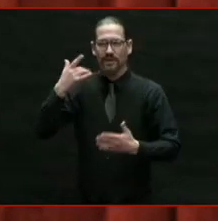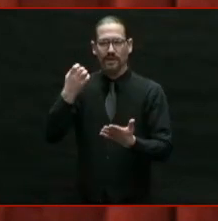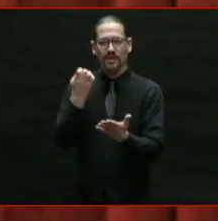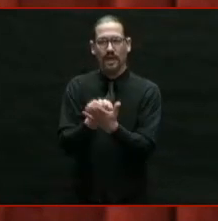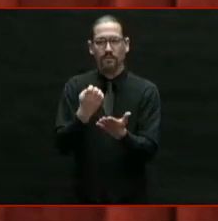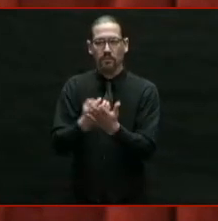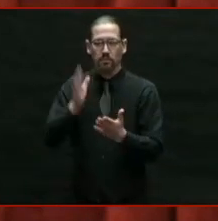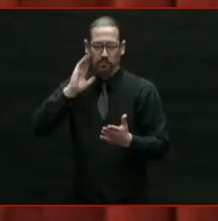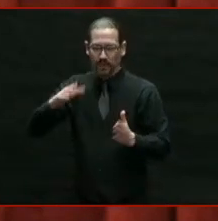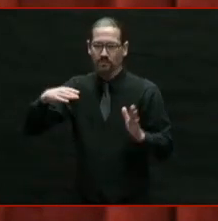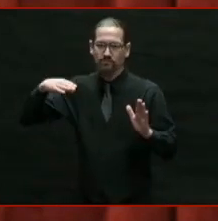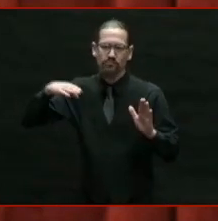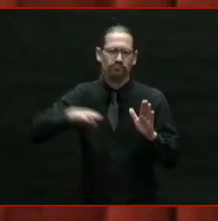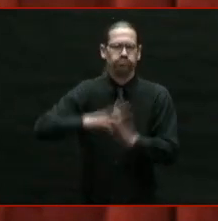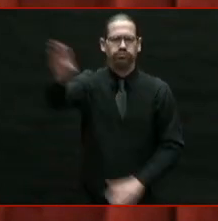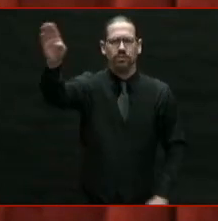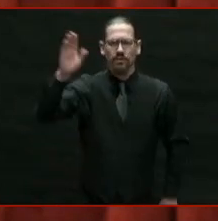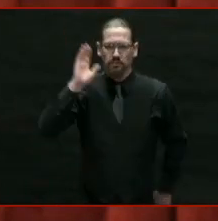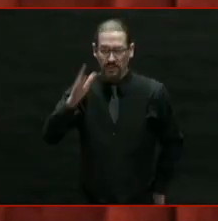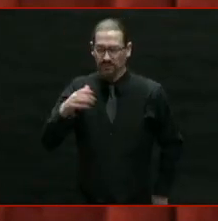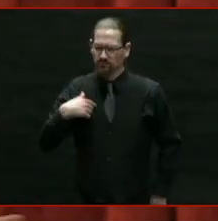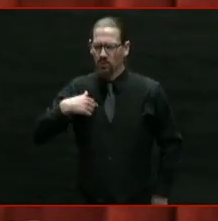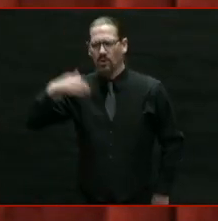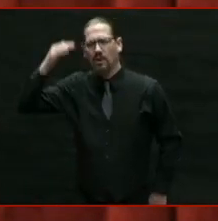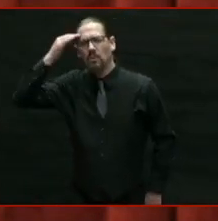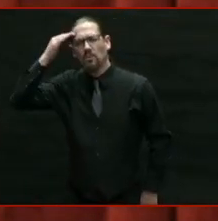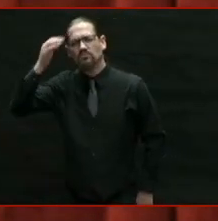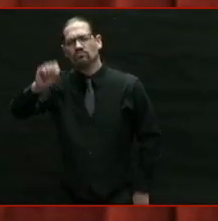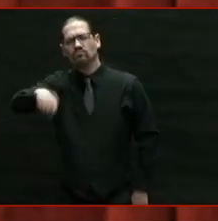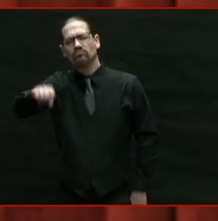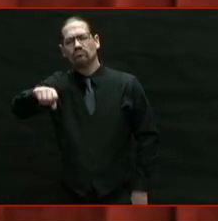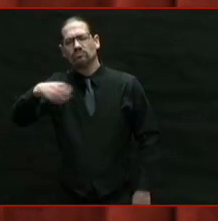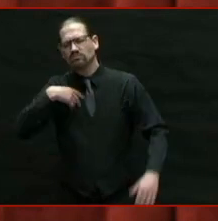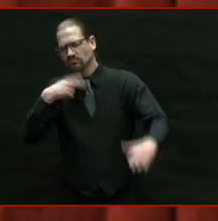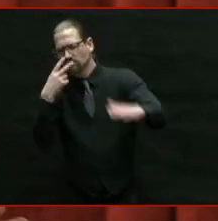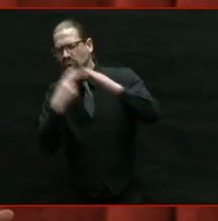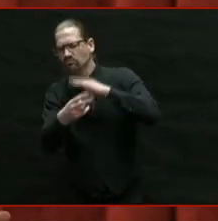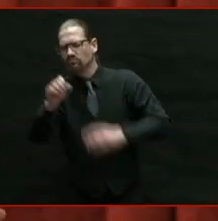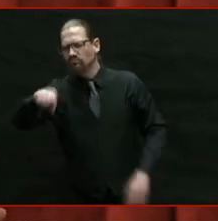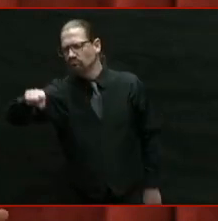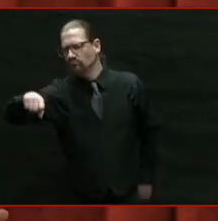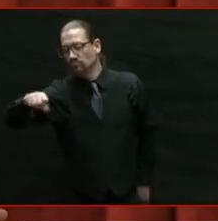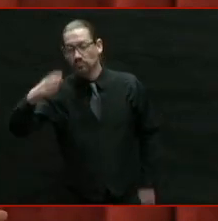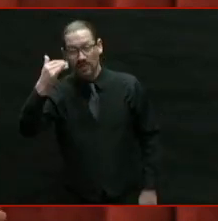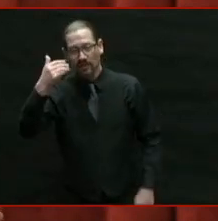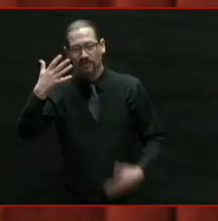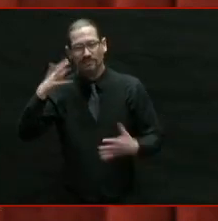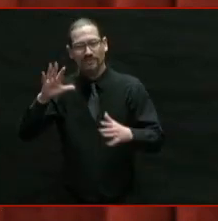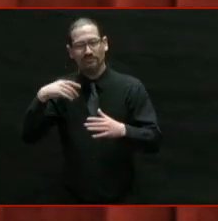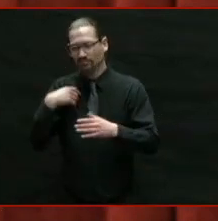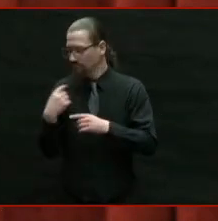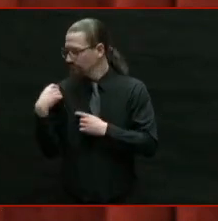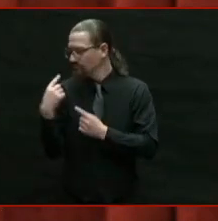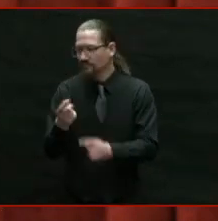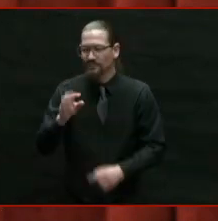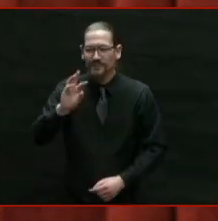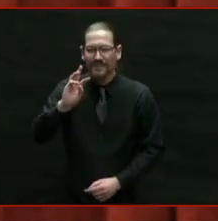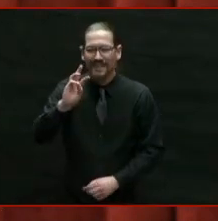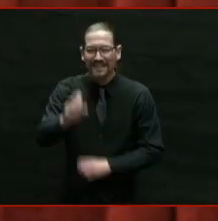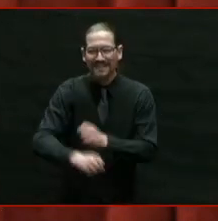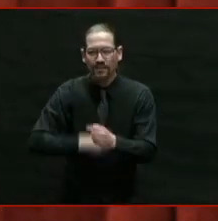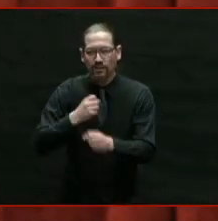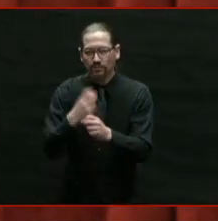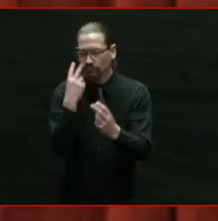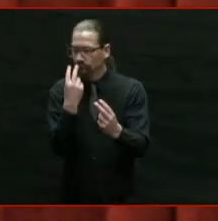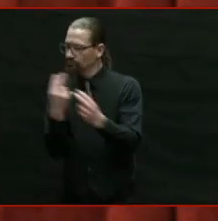I know that because of the work we've done together these past six years to make our state